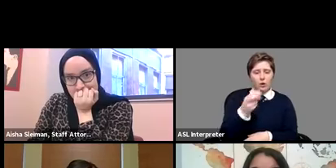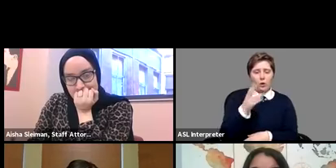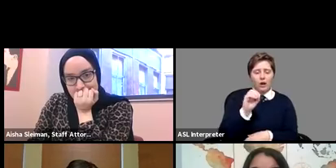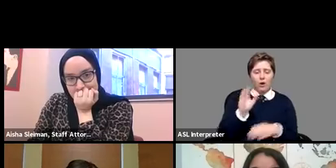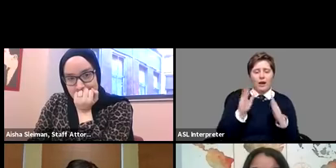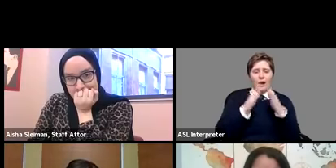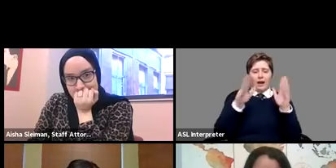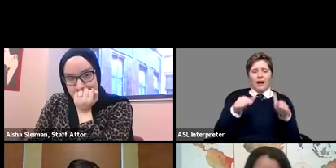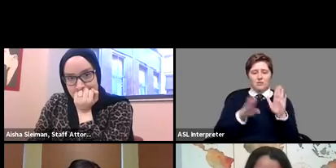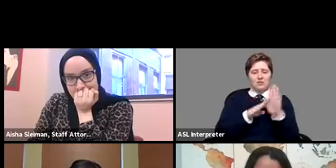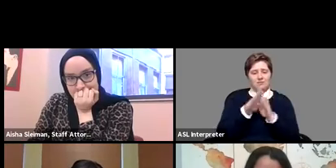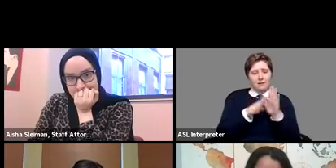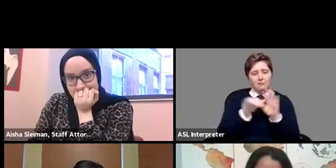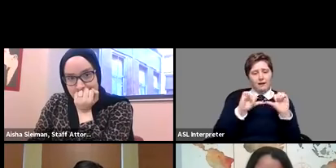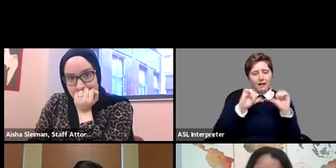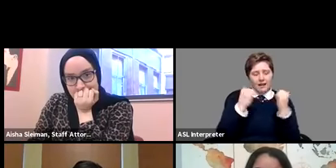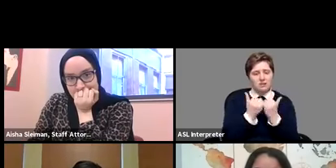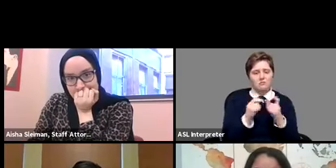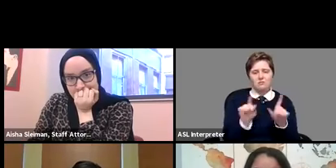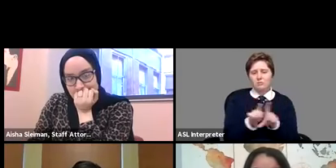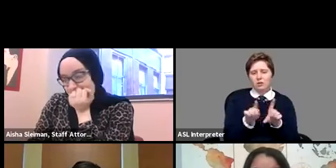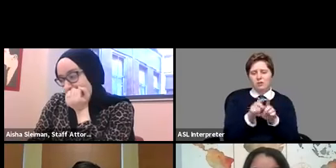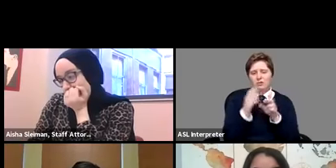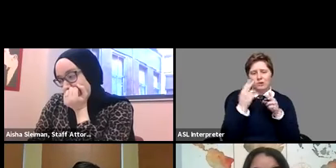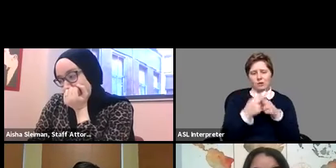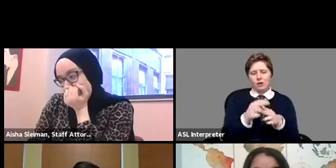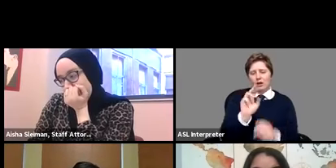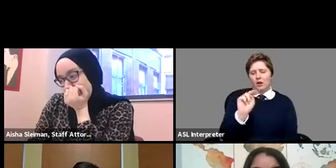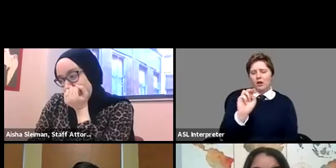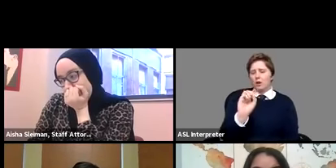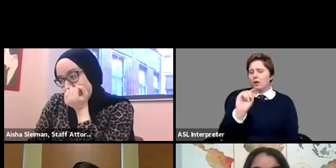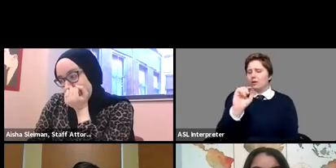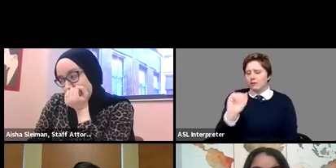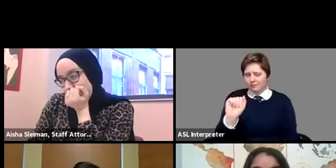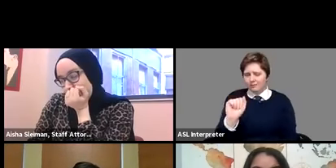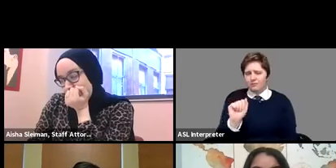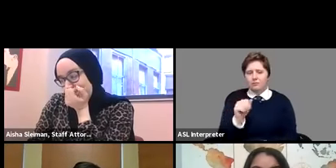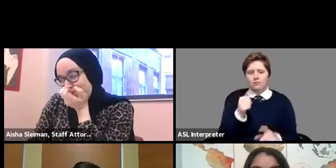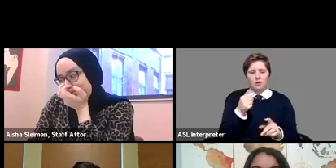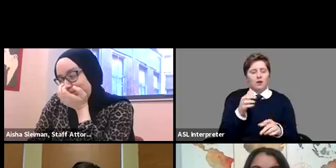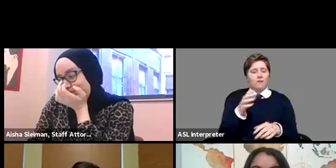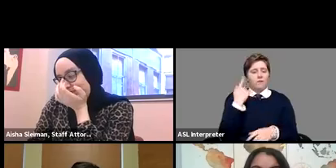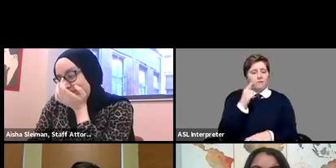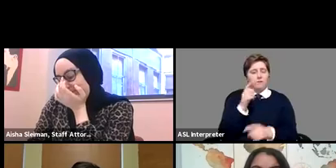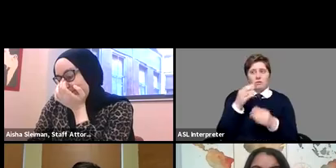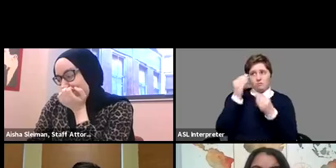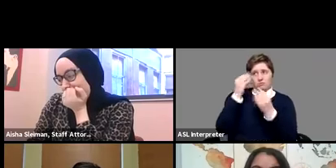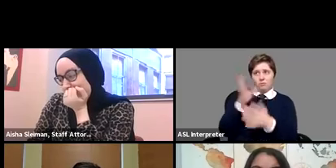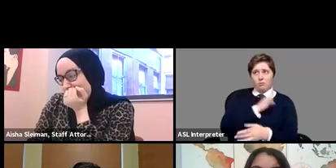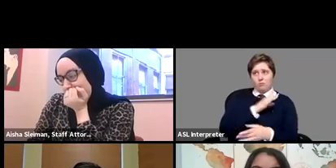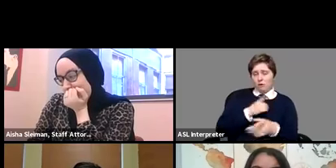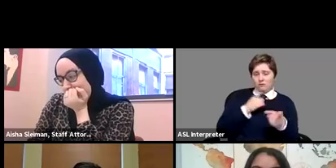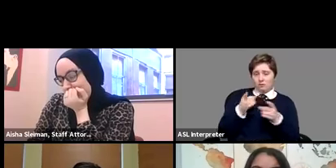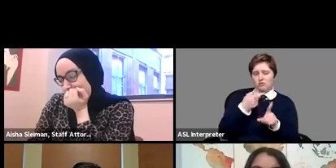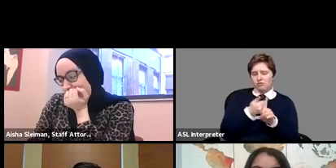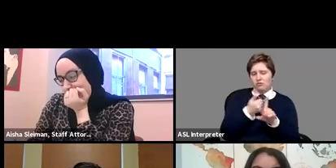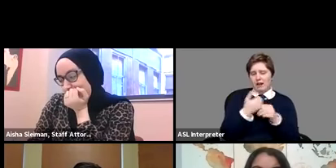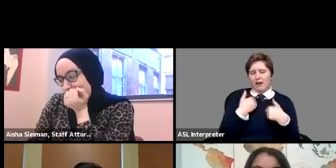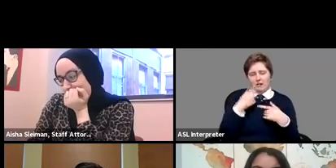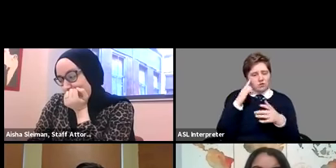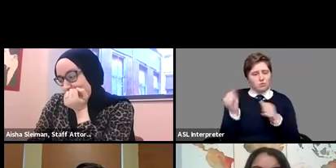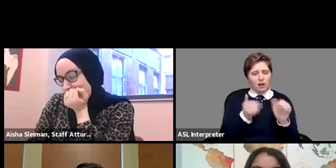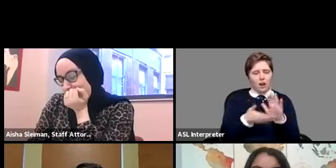development agency otherwise known as nota reporting to the board of directors she has overall strategic and